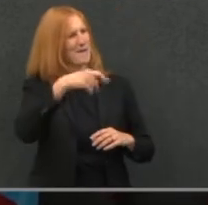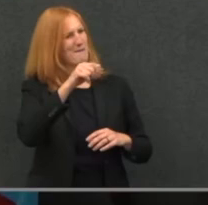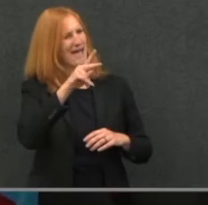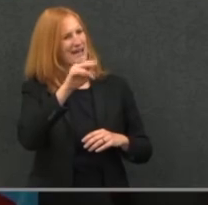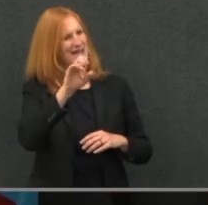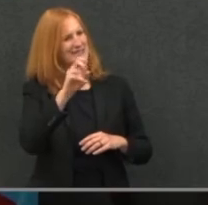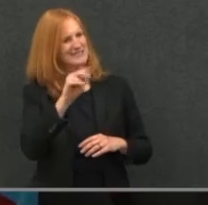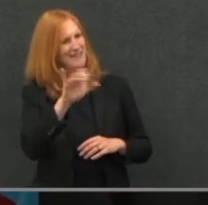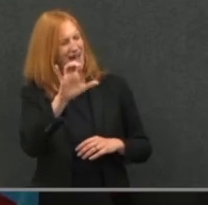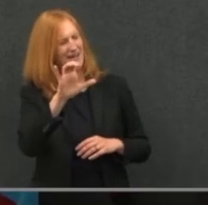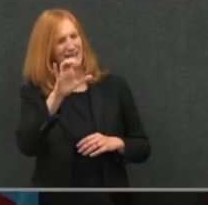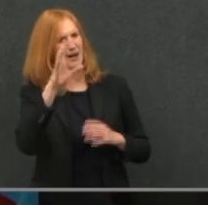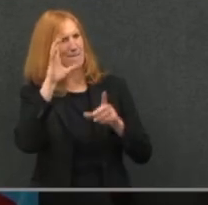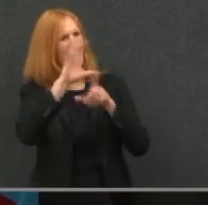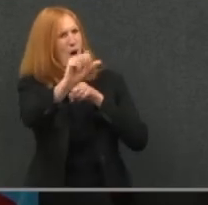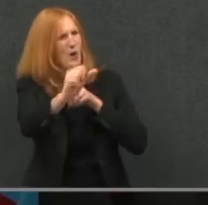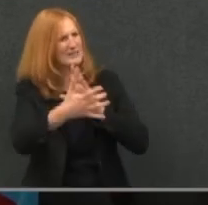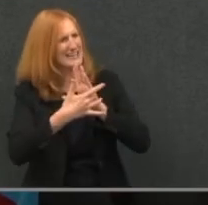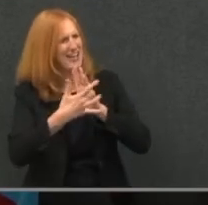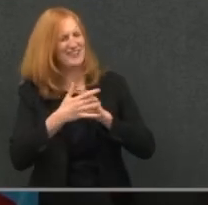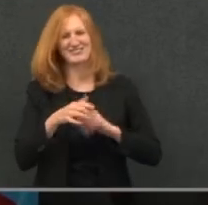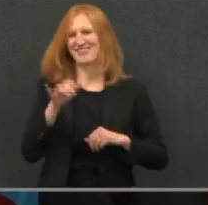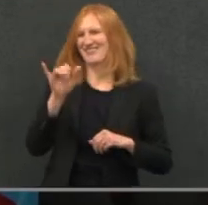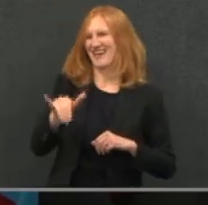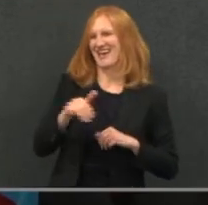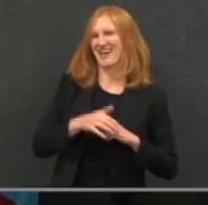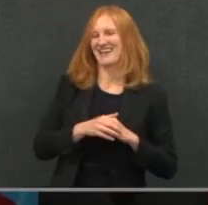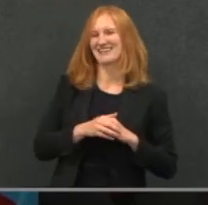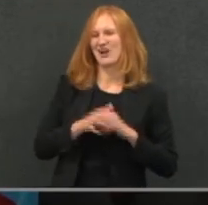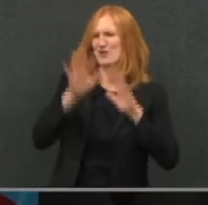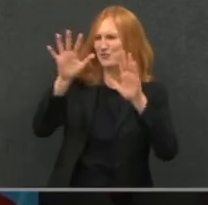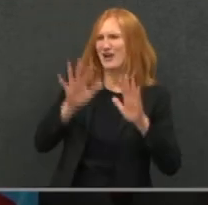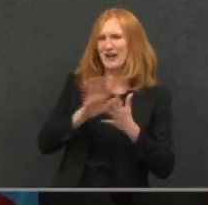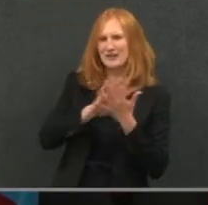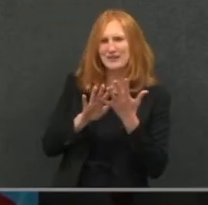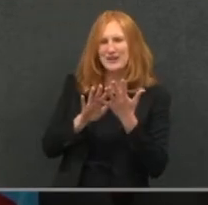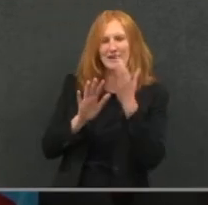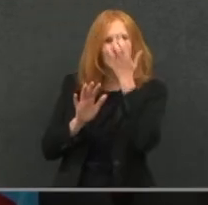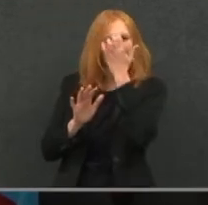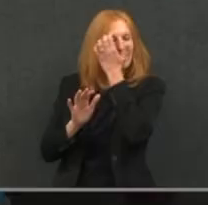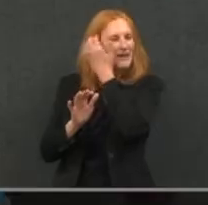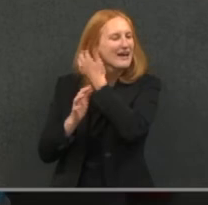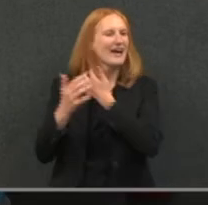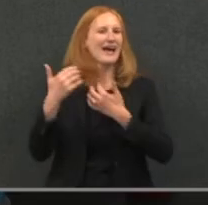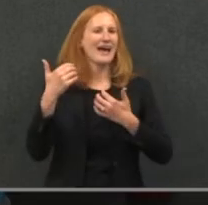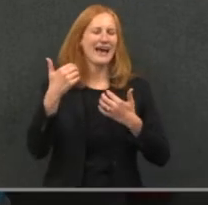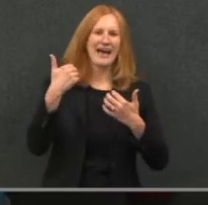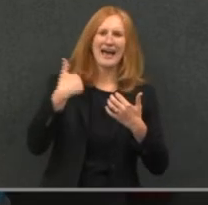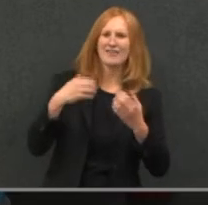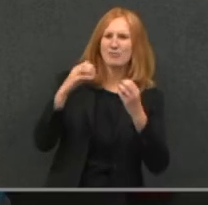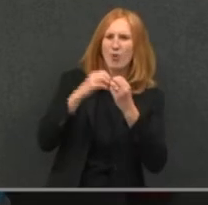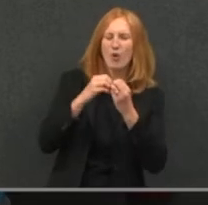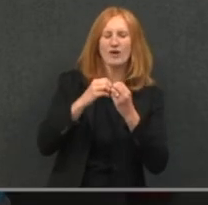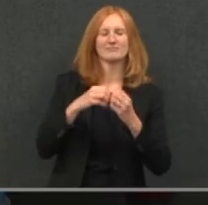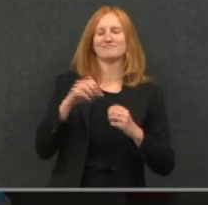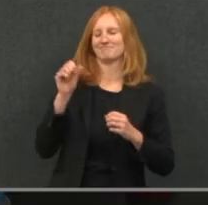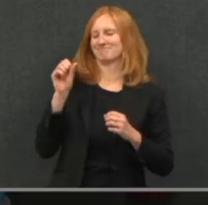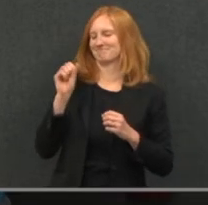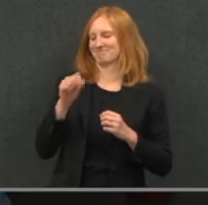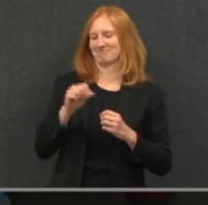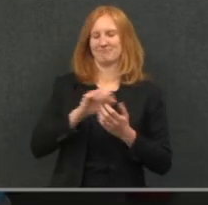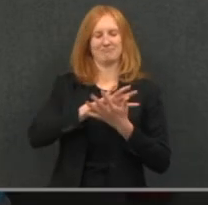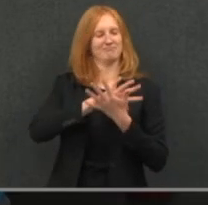Thinking things through. That's correct. These are great devices. And these are just a couple of devices, right? There's lots more. There are lots more that we